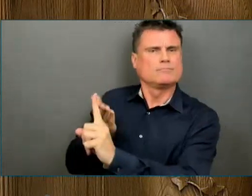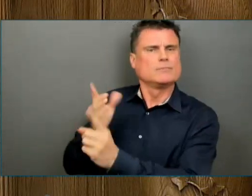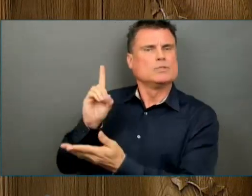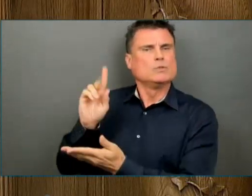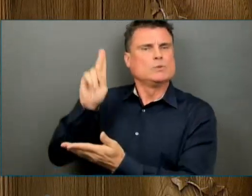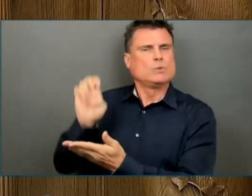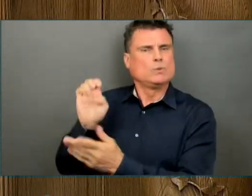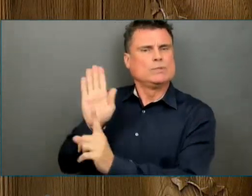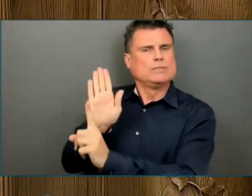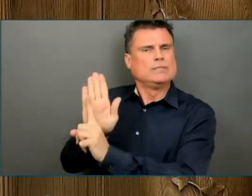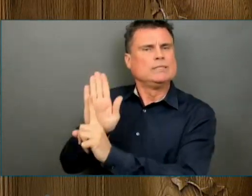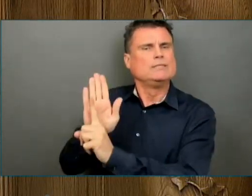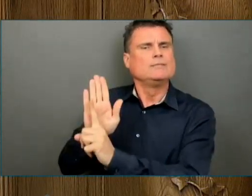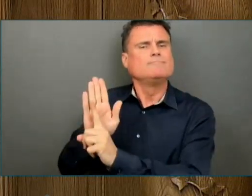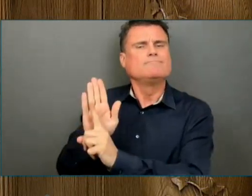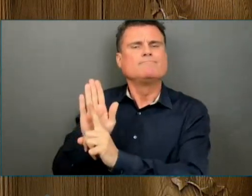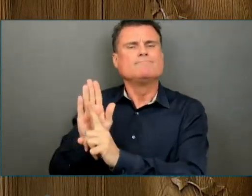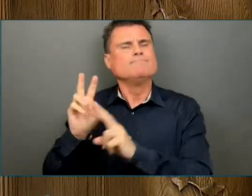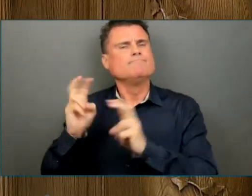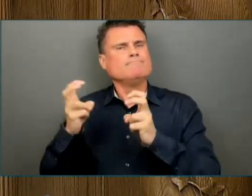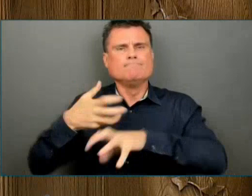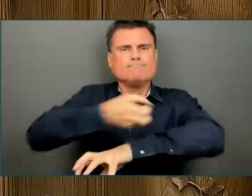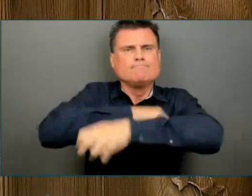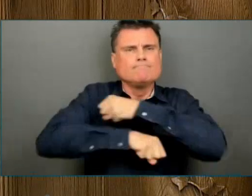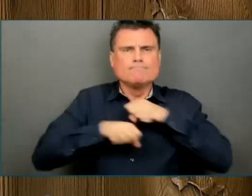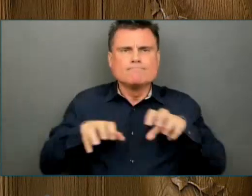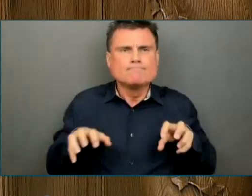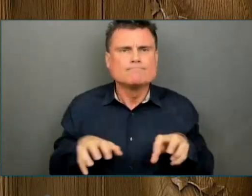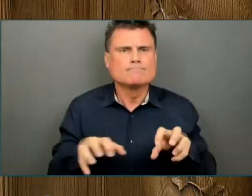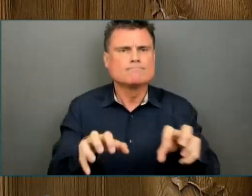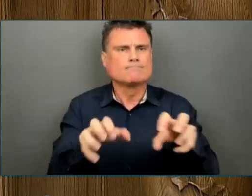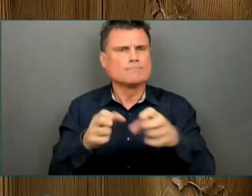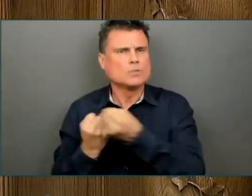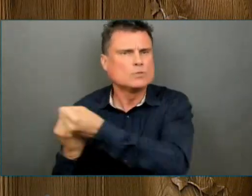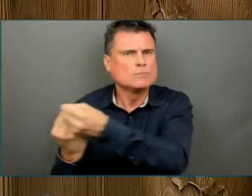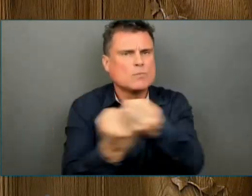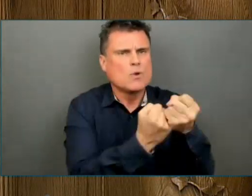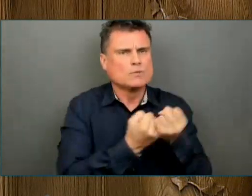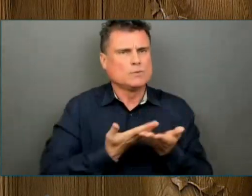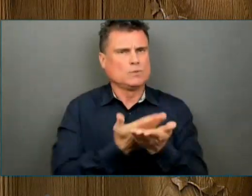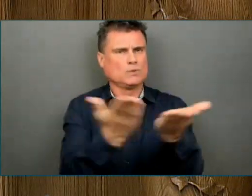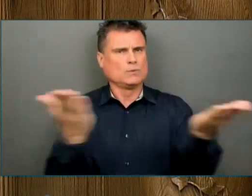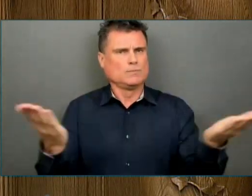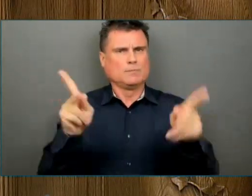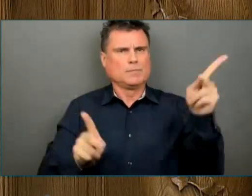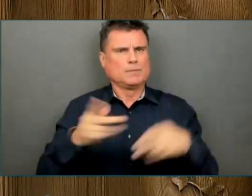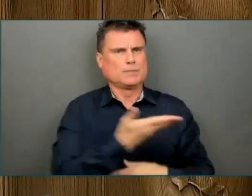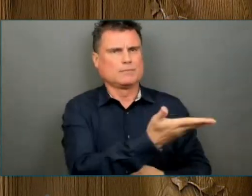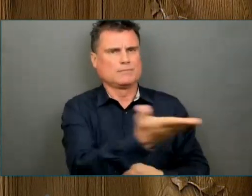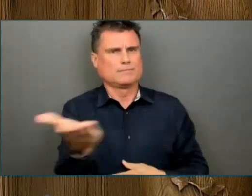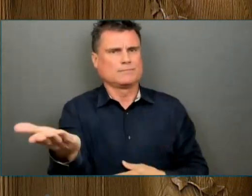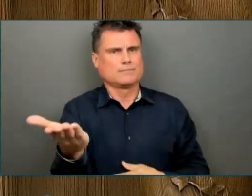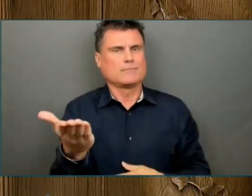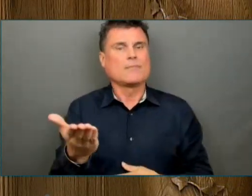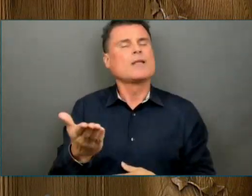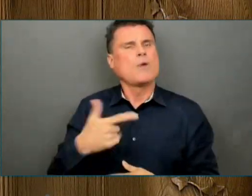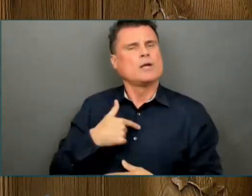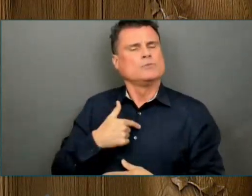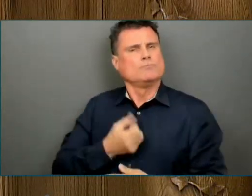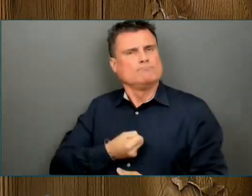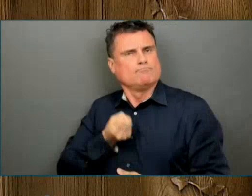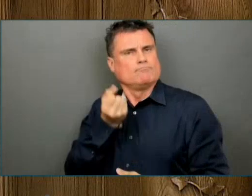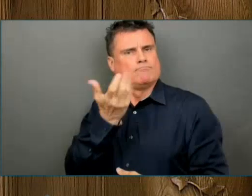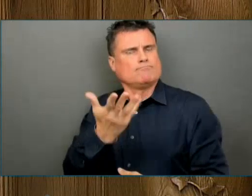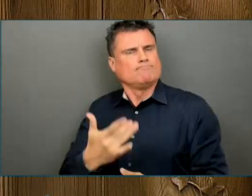British Columbians, I wish once more to extend my heartfelt condolences to Her Majesty the Queen, the entire